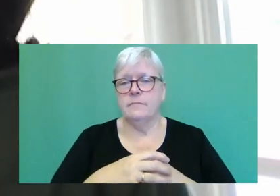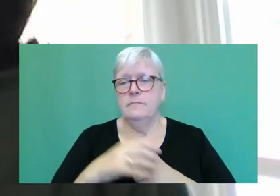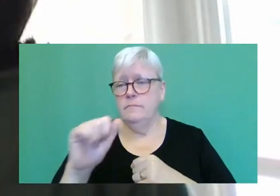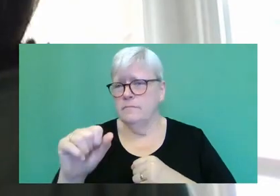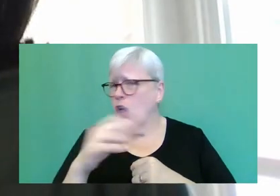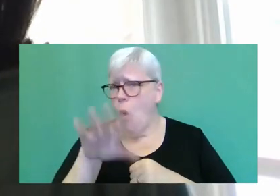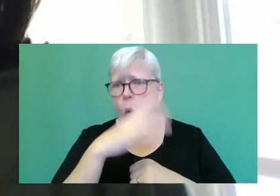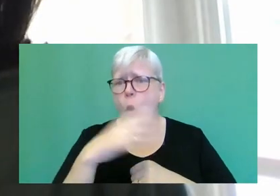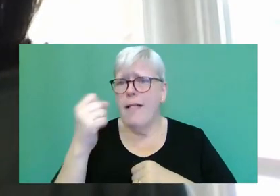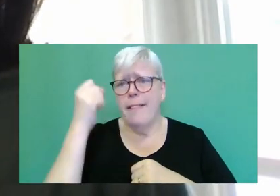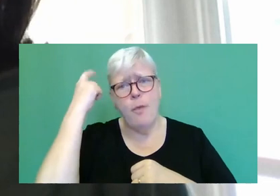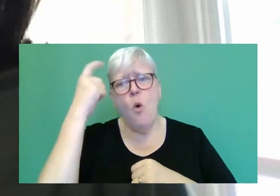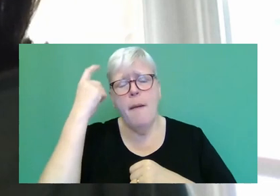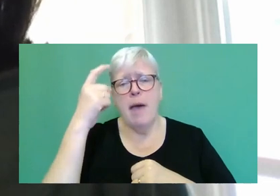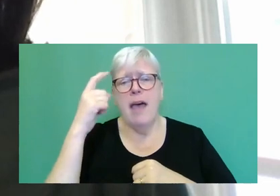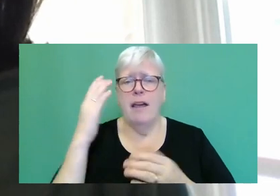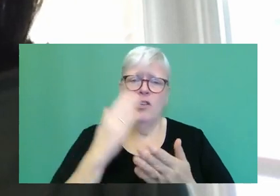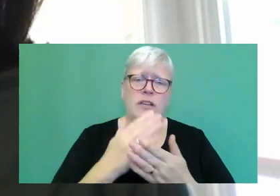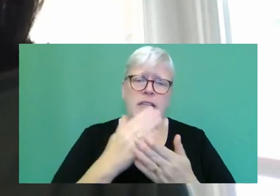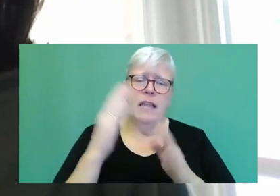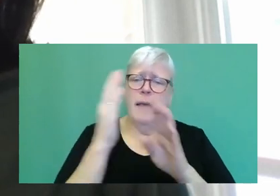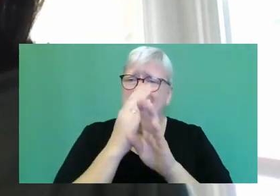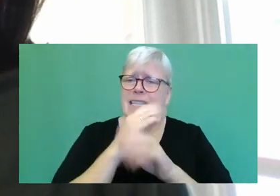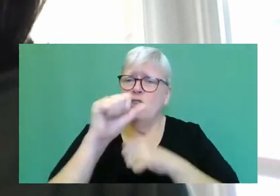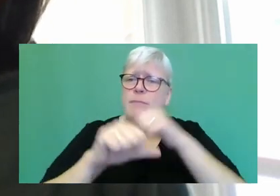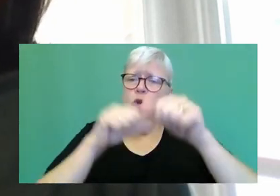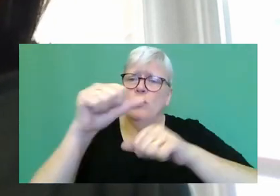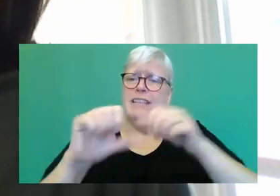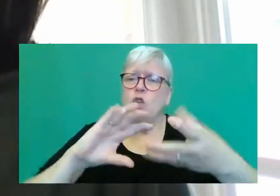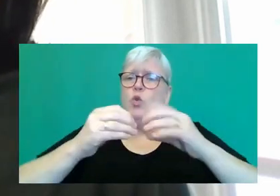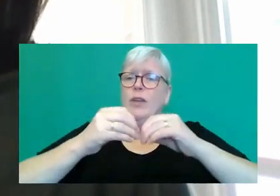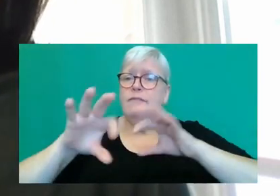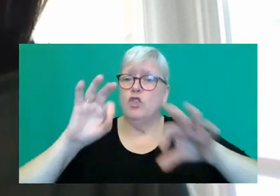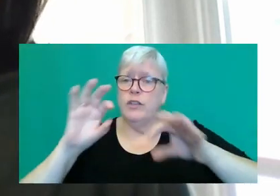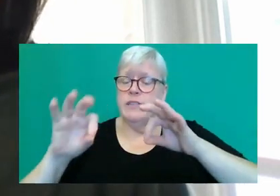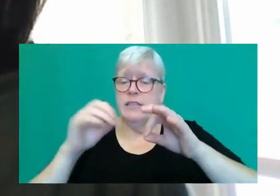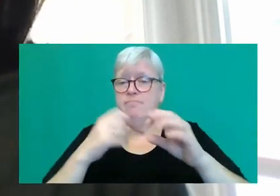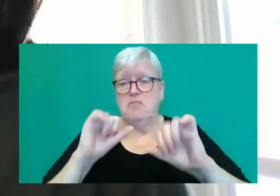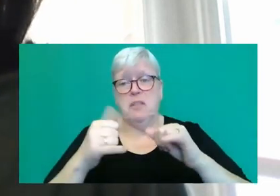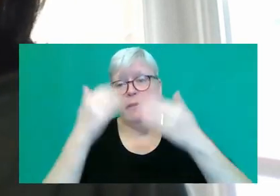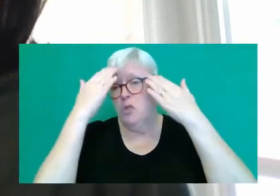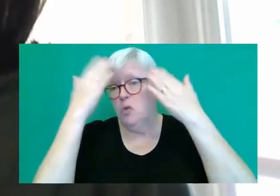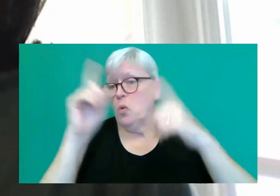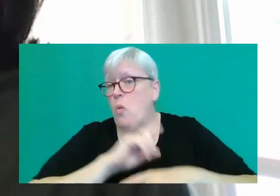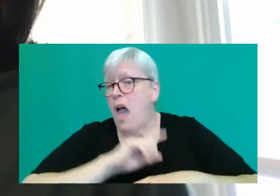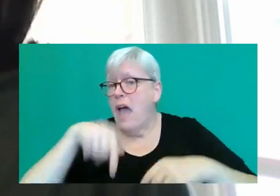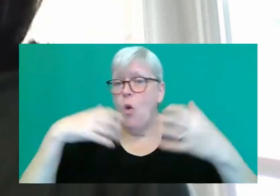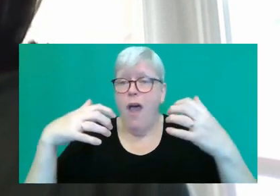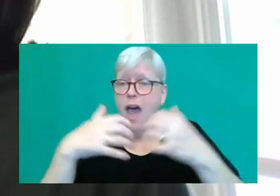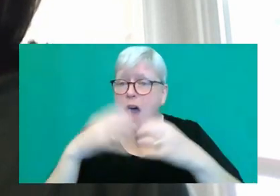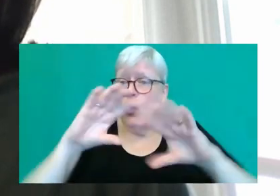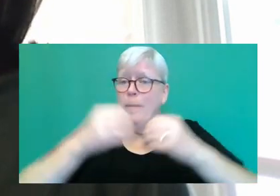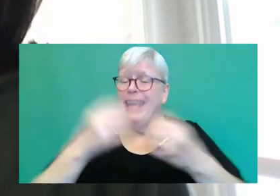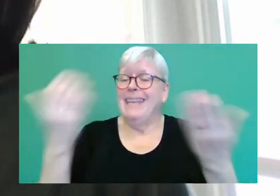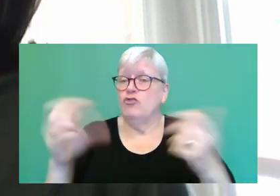you know, it's sort of a mysterious process, isn't it, making those creative choices, and we don't always know why we, why and how we make them. But I think there's